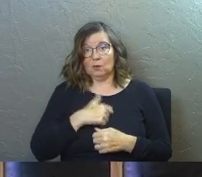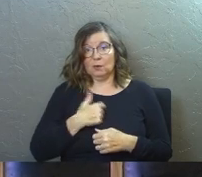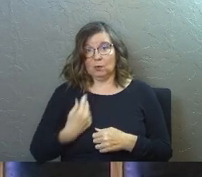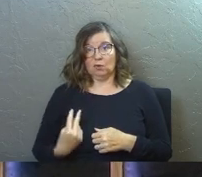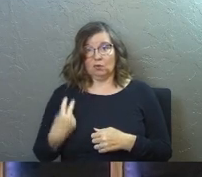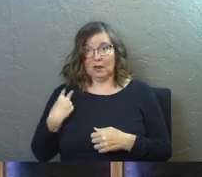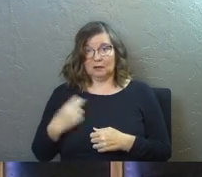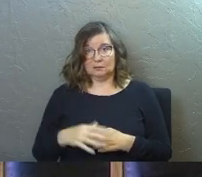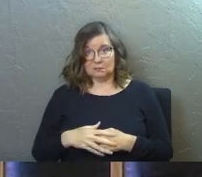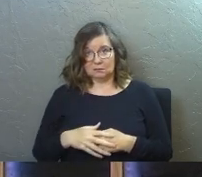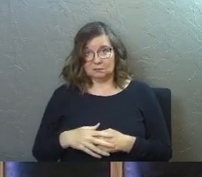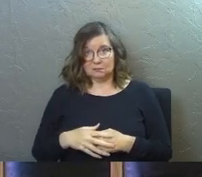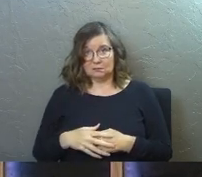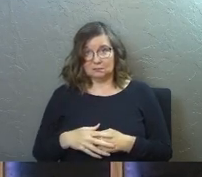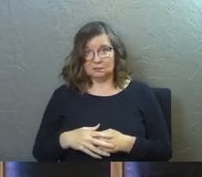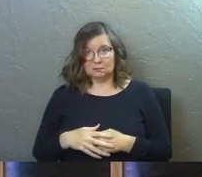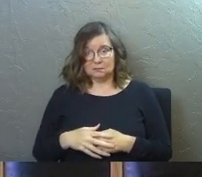regret?